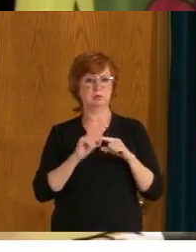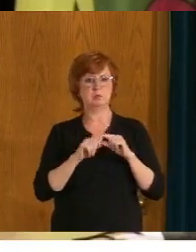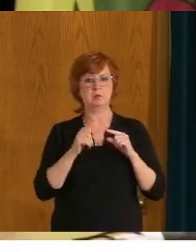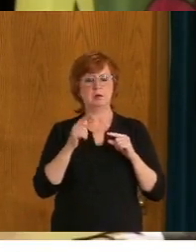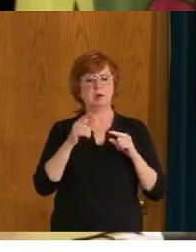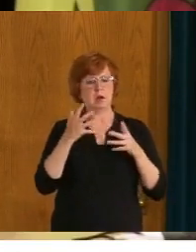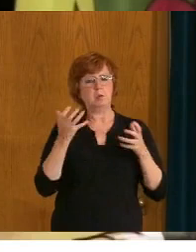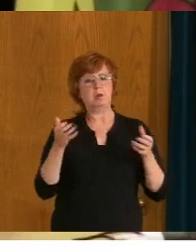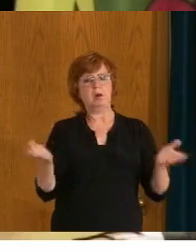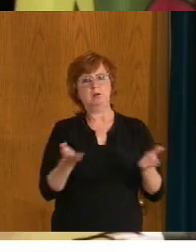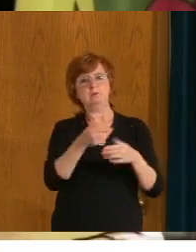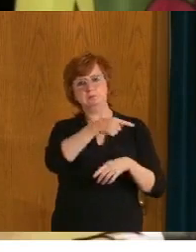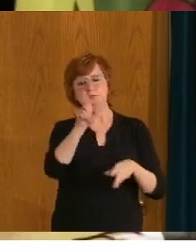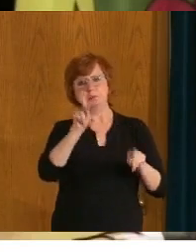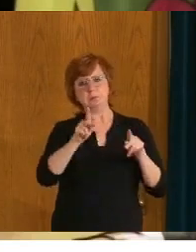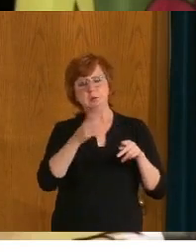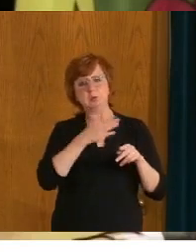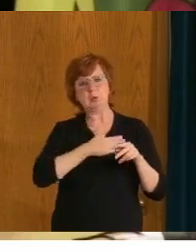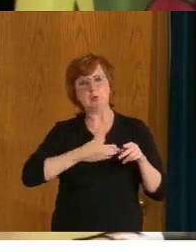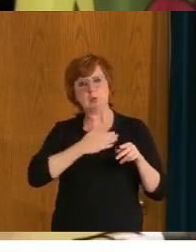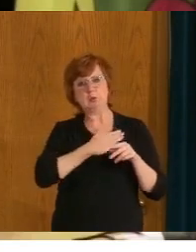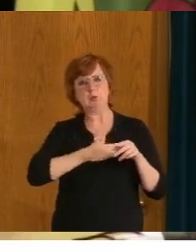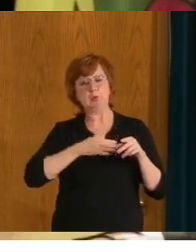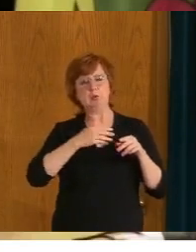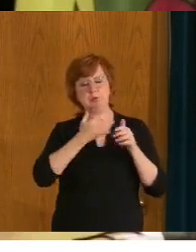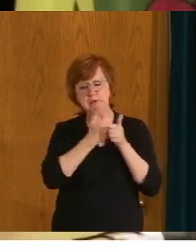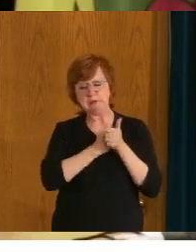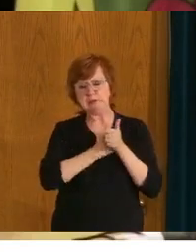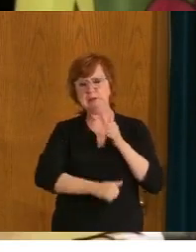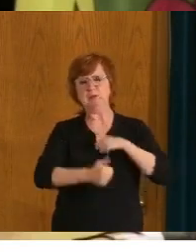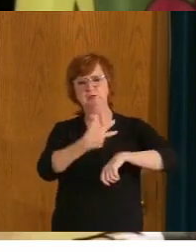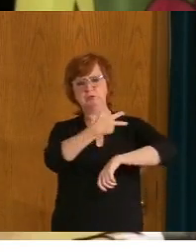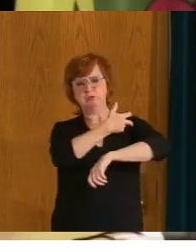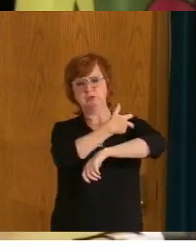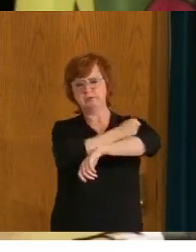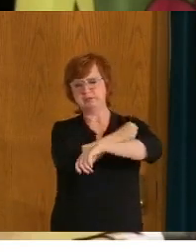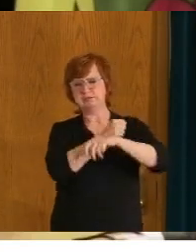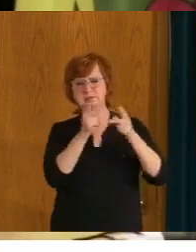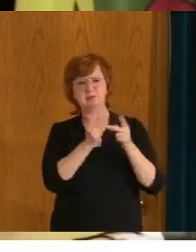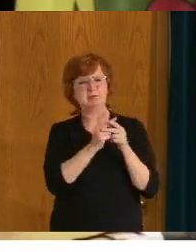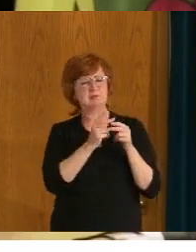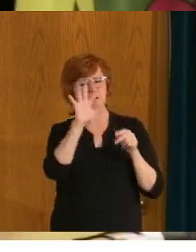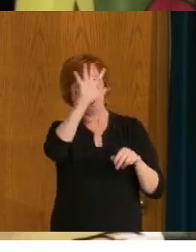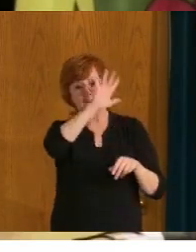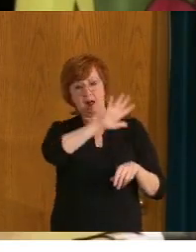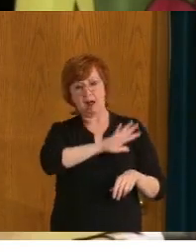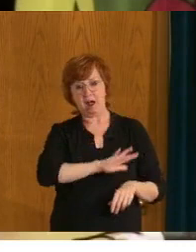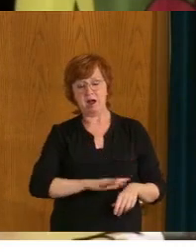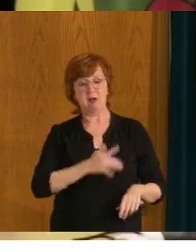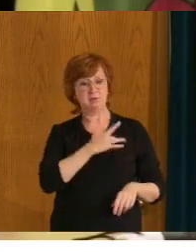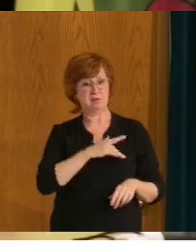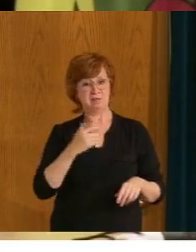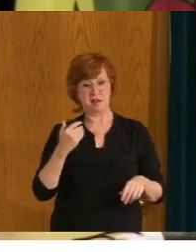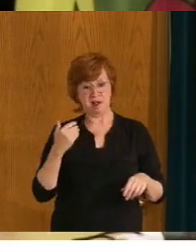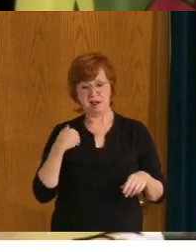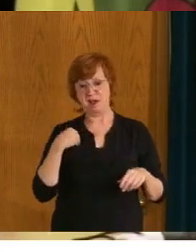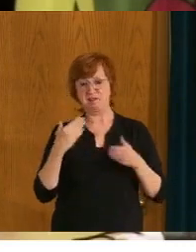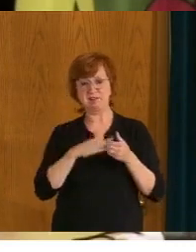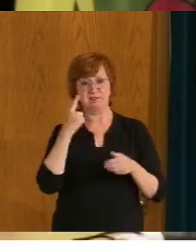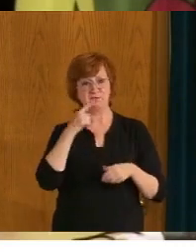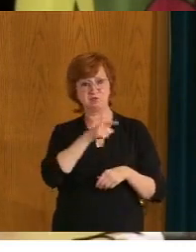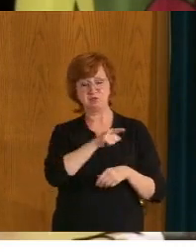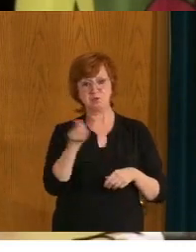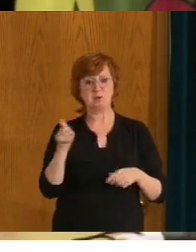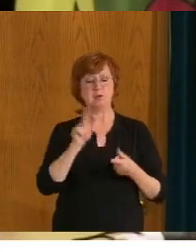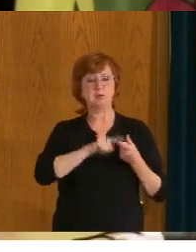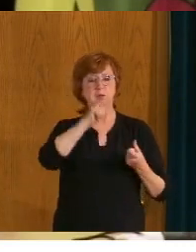proving to be very, very effective at protecting Saskatchewan people, thereby driving down our case numbers, driving down our hospitalizations,